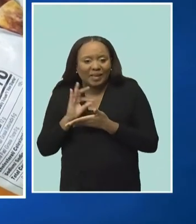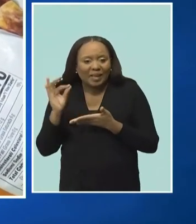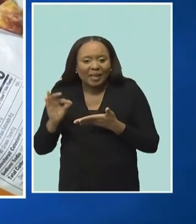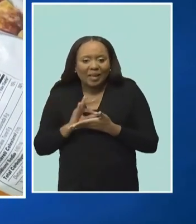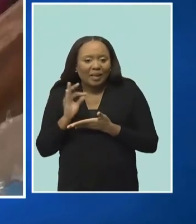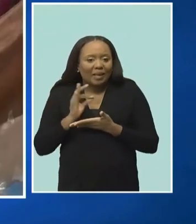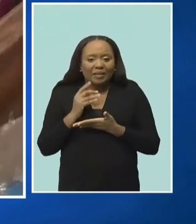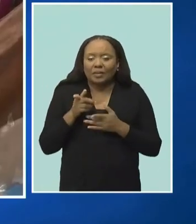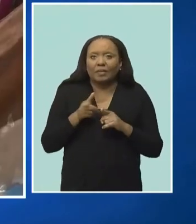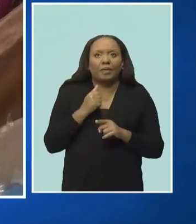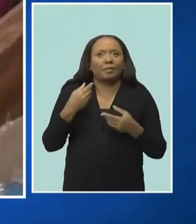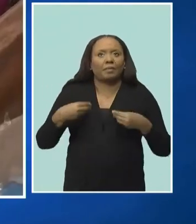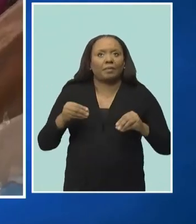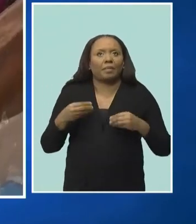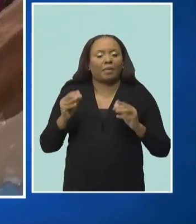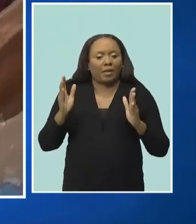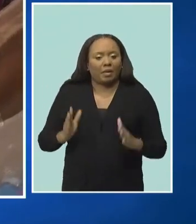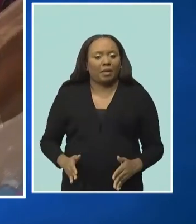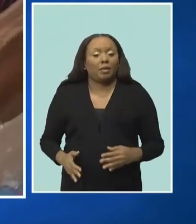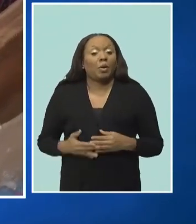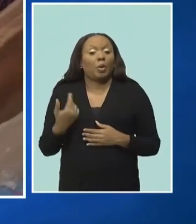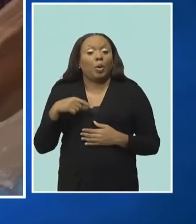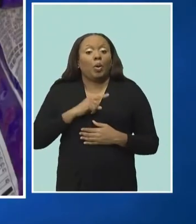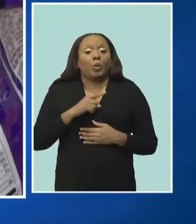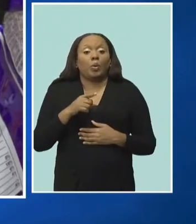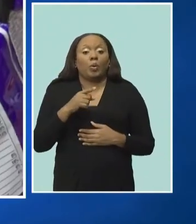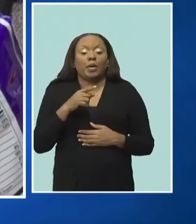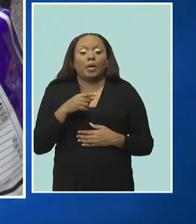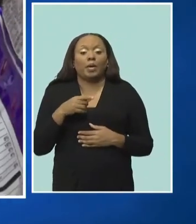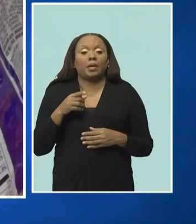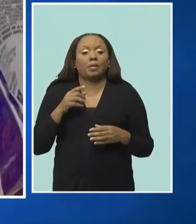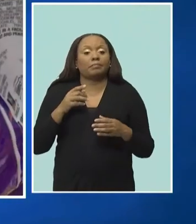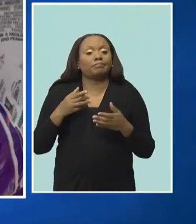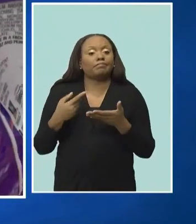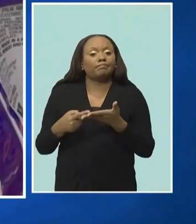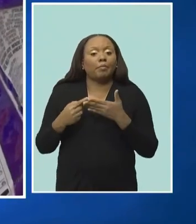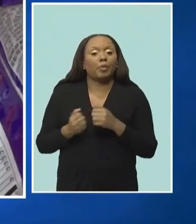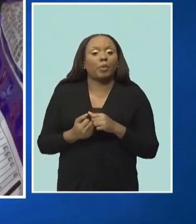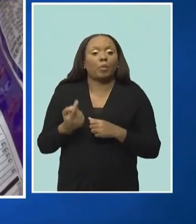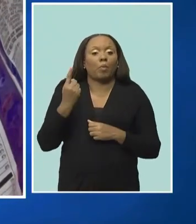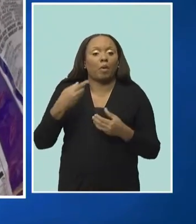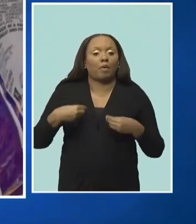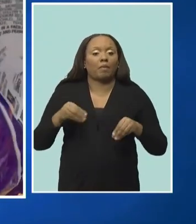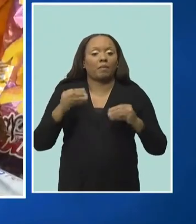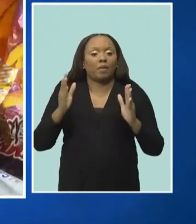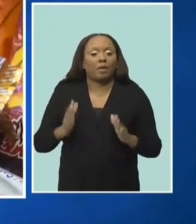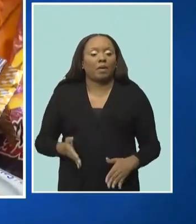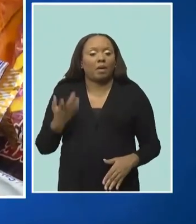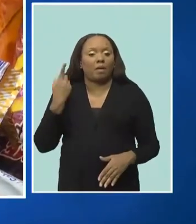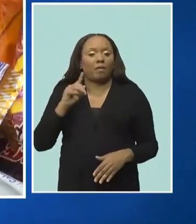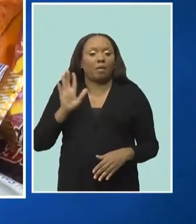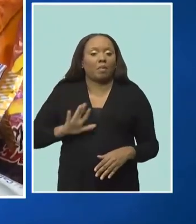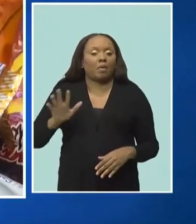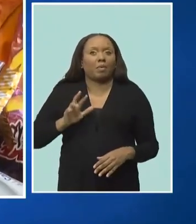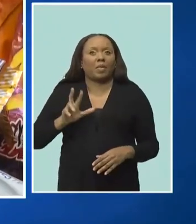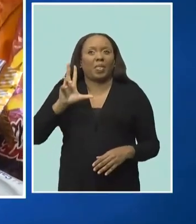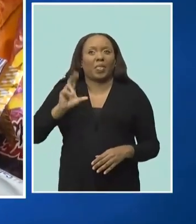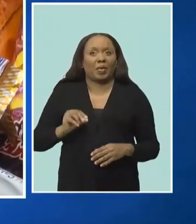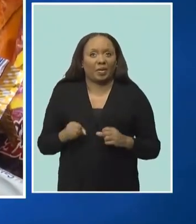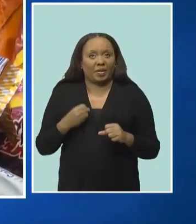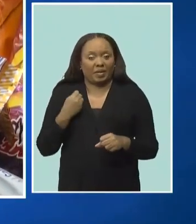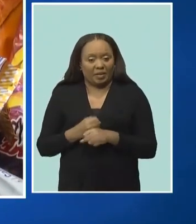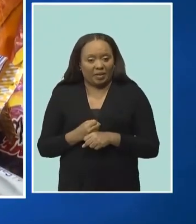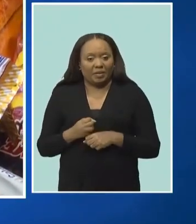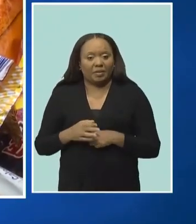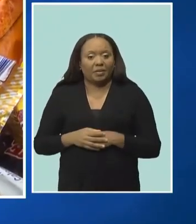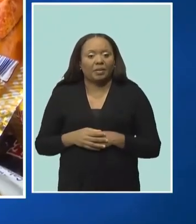nearby vendors. CBC spoke with one vendor who has been plying her trade from the school for over 30 years. While she